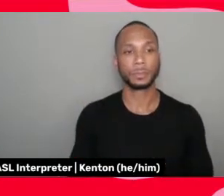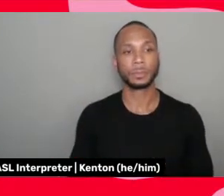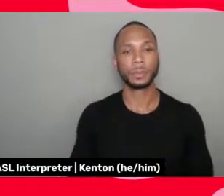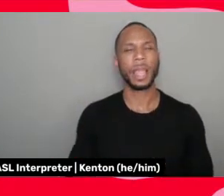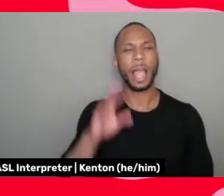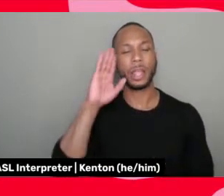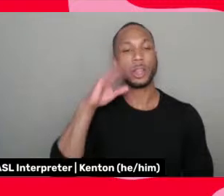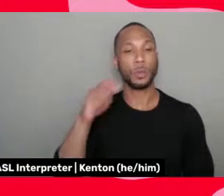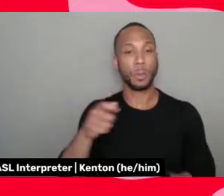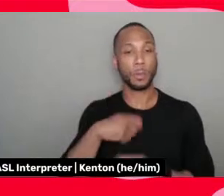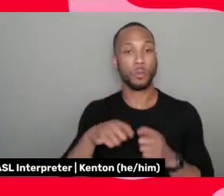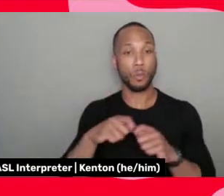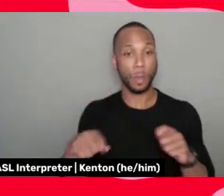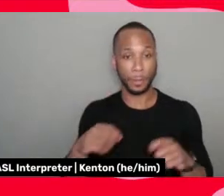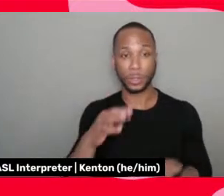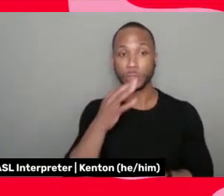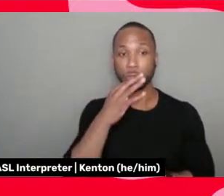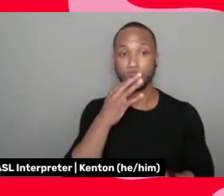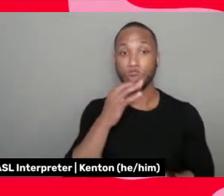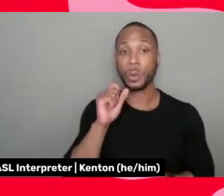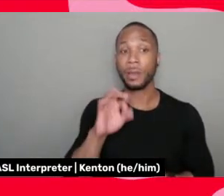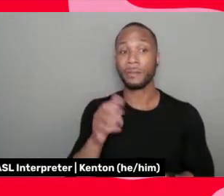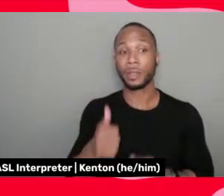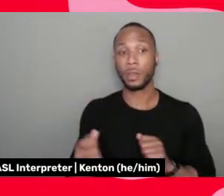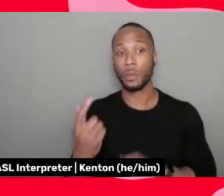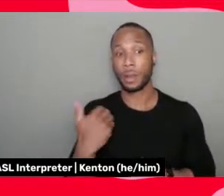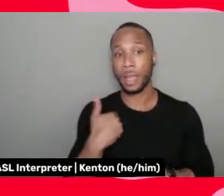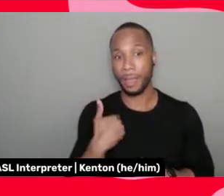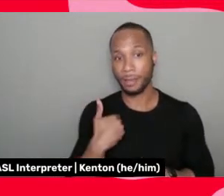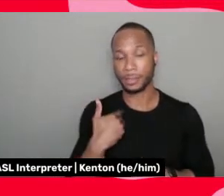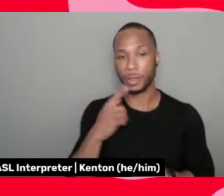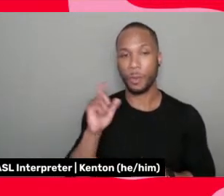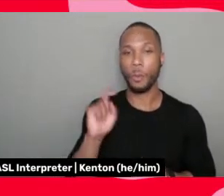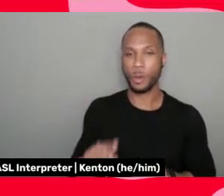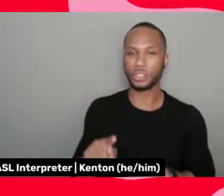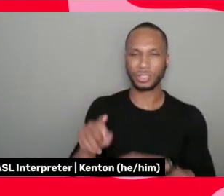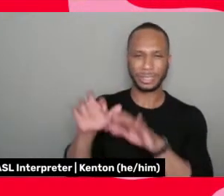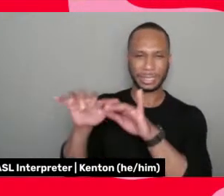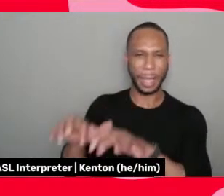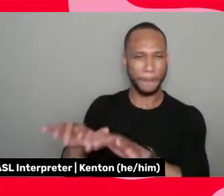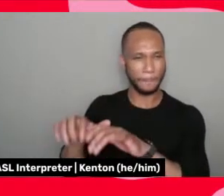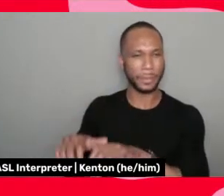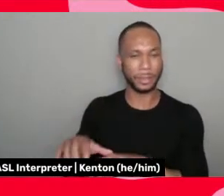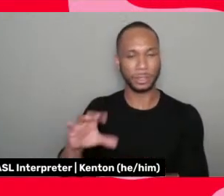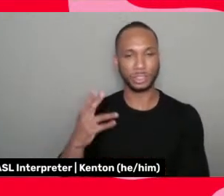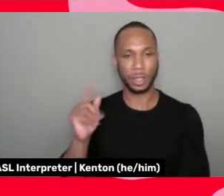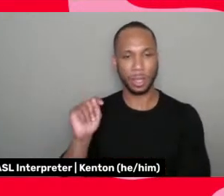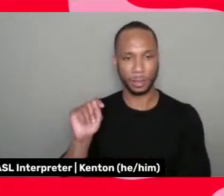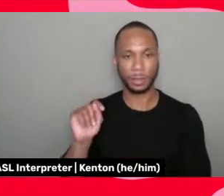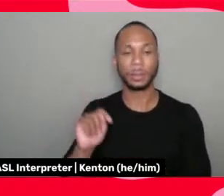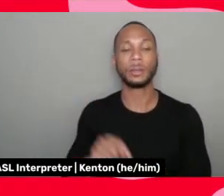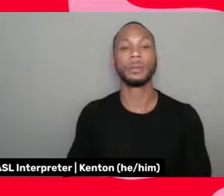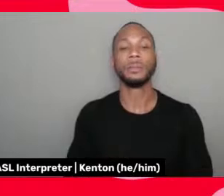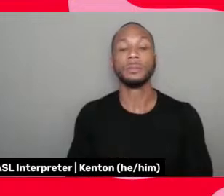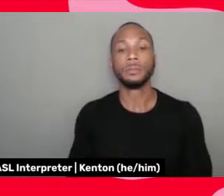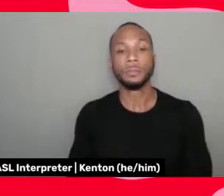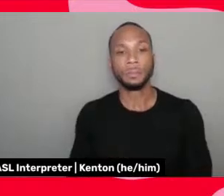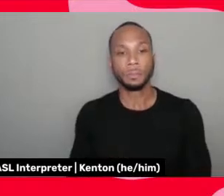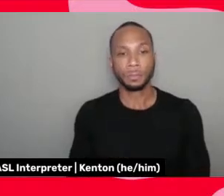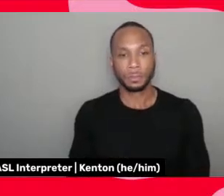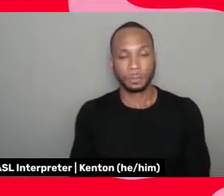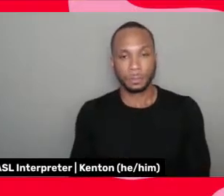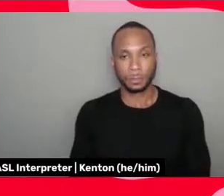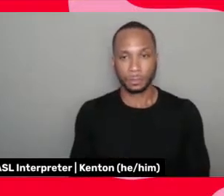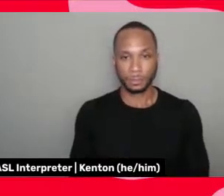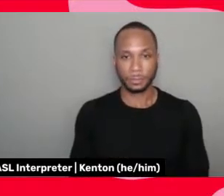wrapping up soon and please, if anyone has a question, please, um, type it in the, in the chat, but just wondering, talking